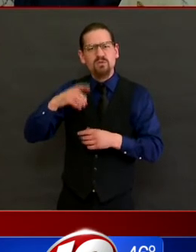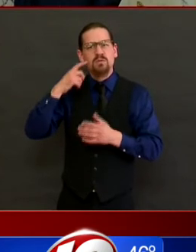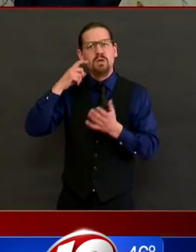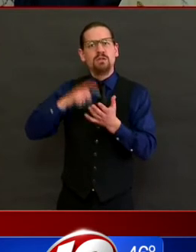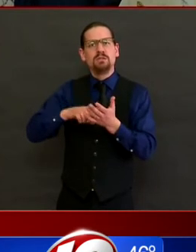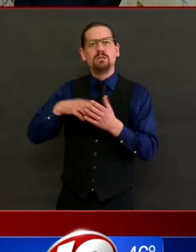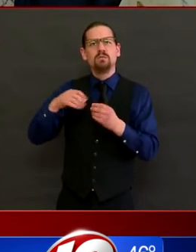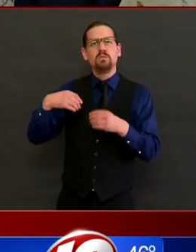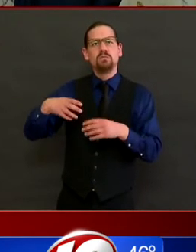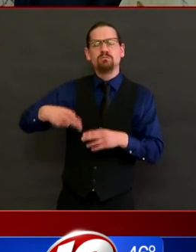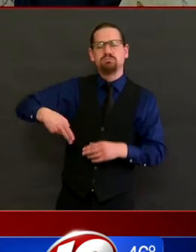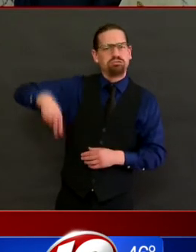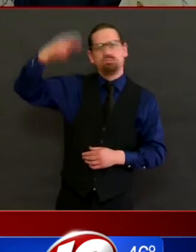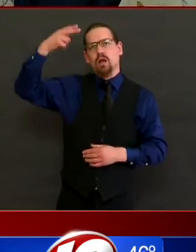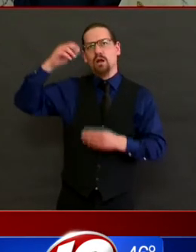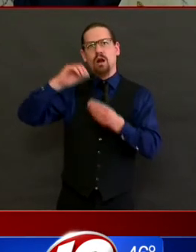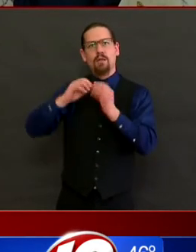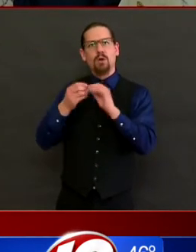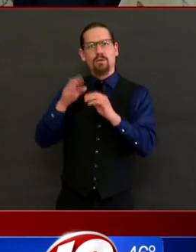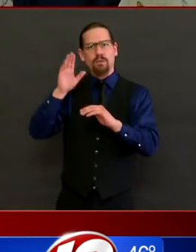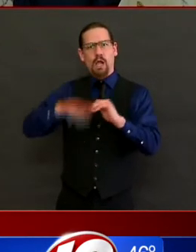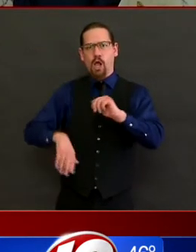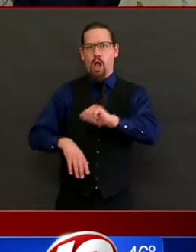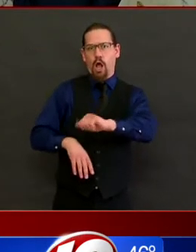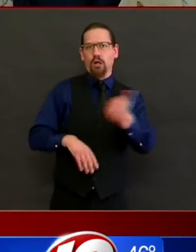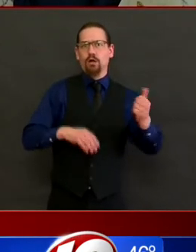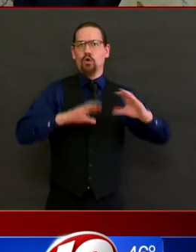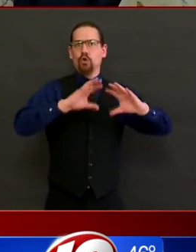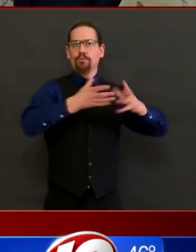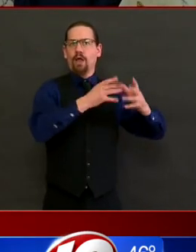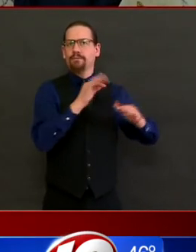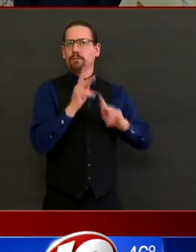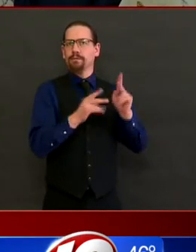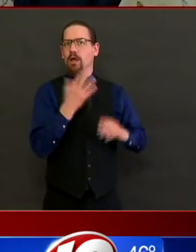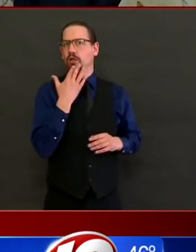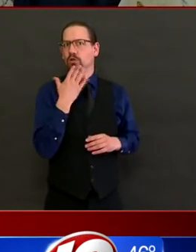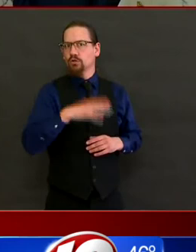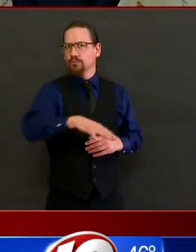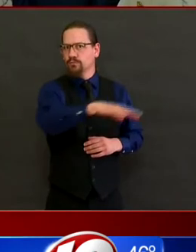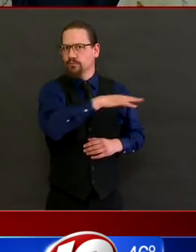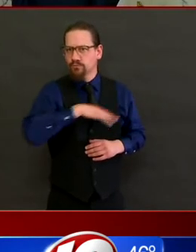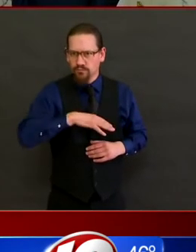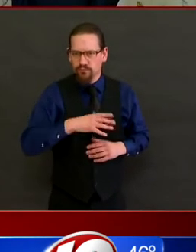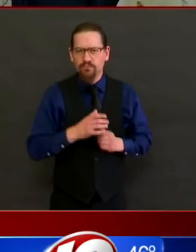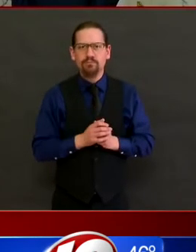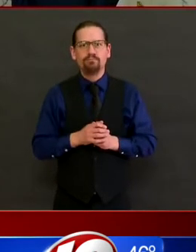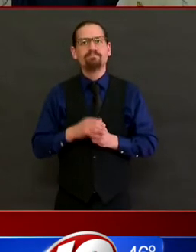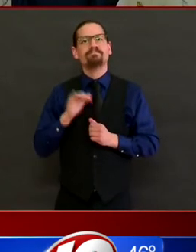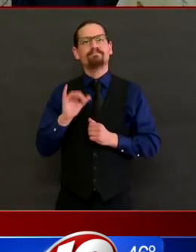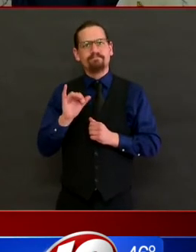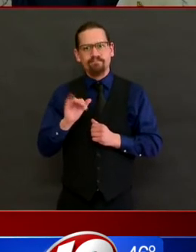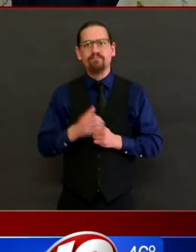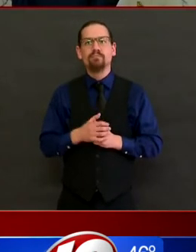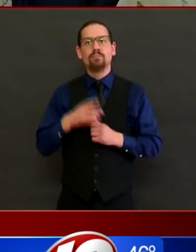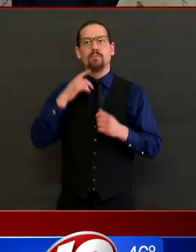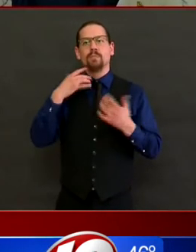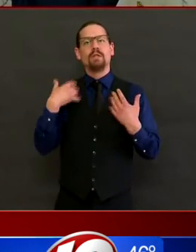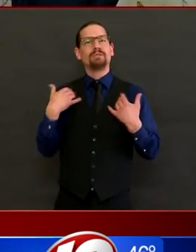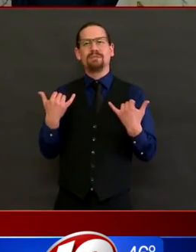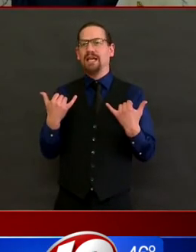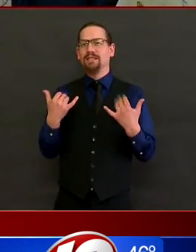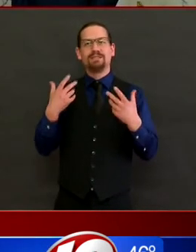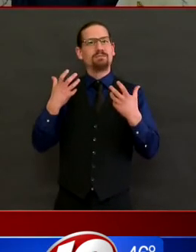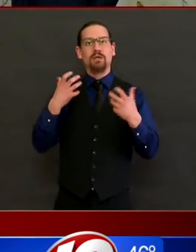working extremely hard to get testing sites set up in sites that are more accessible and in our core cities